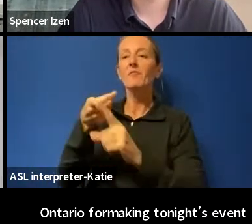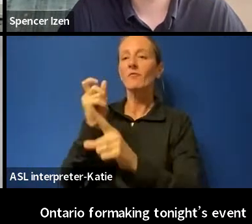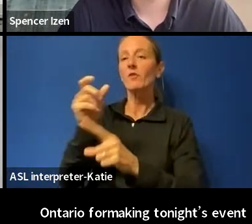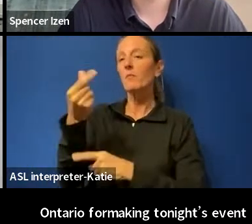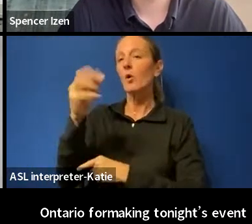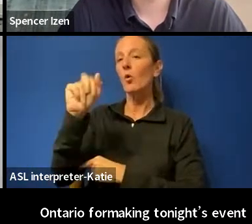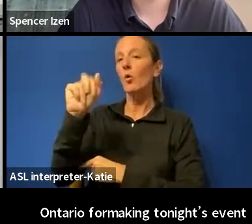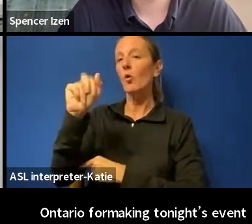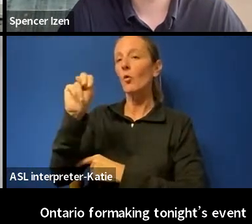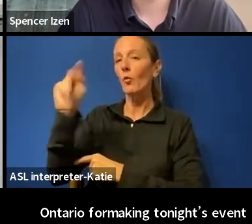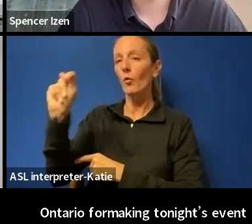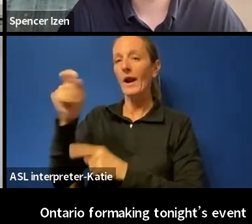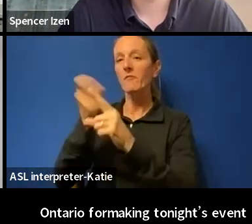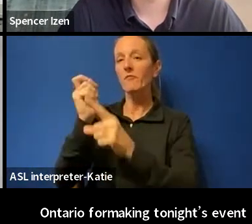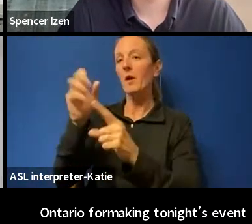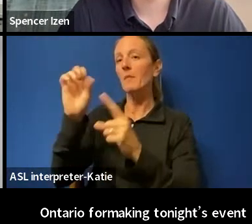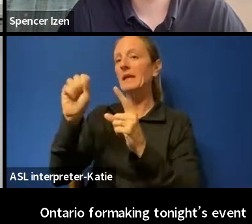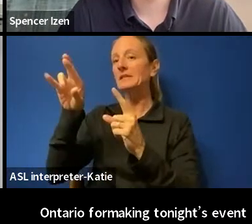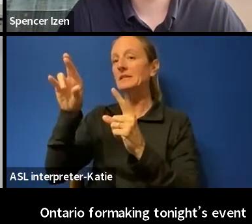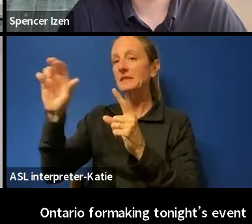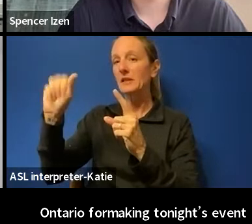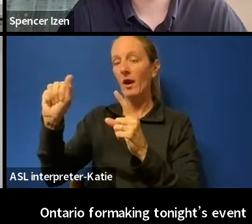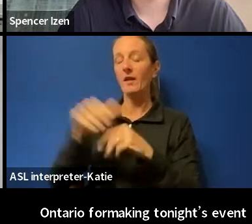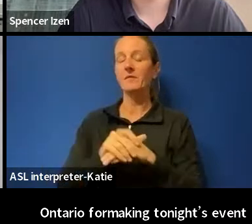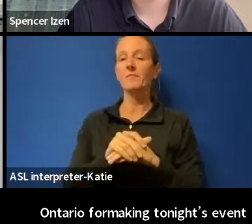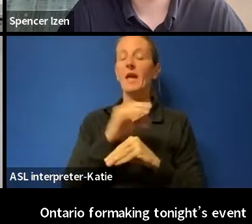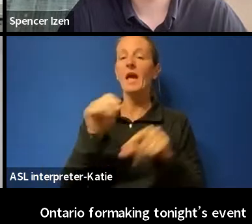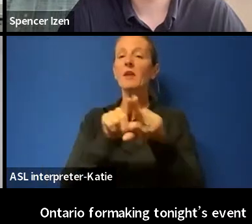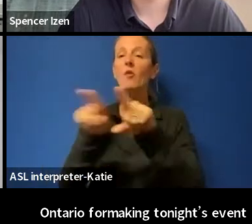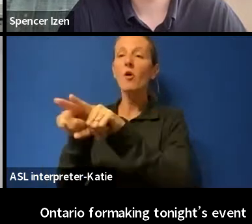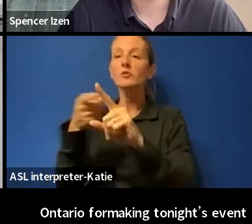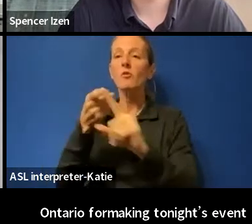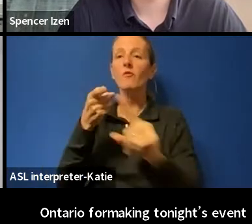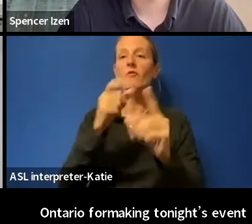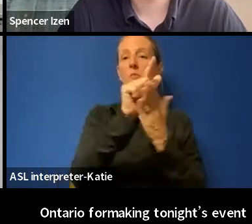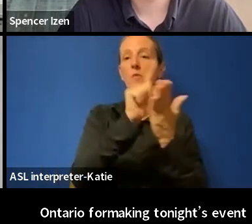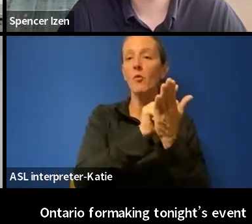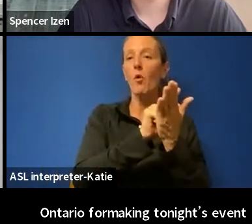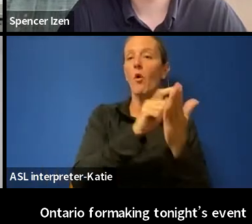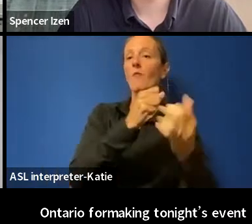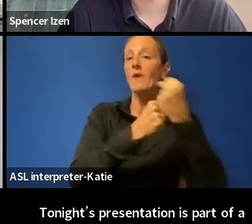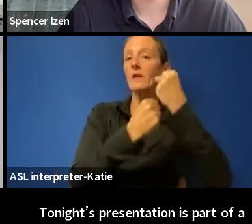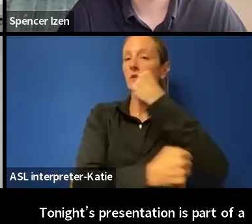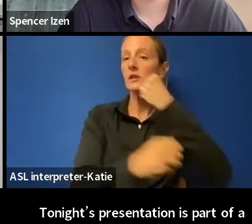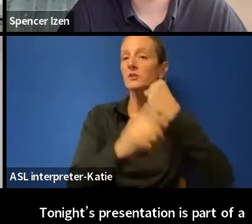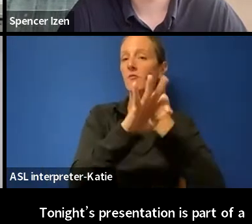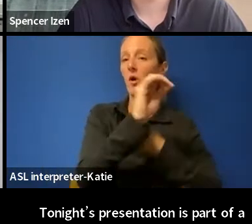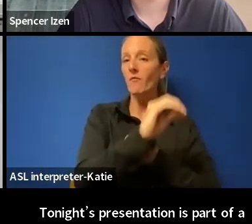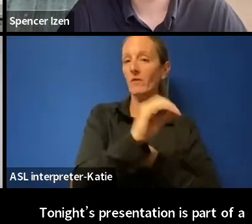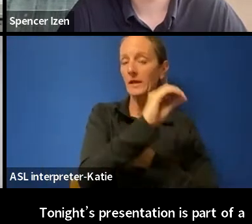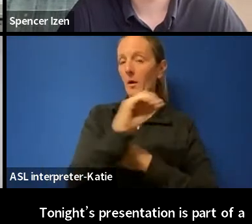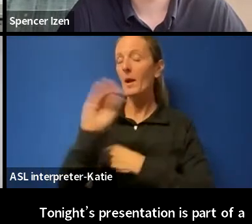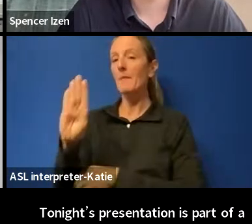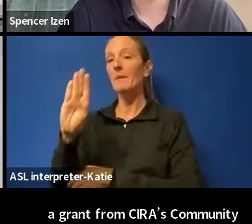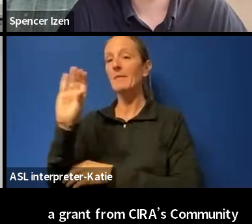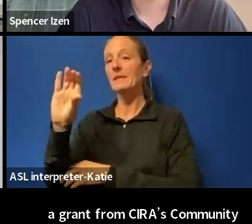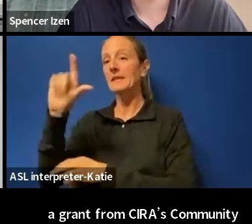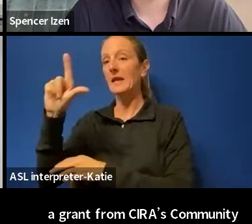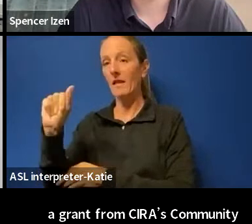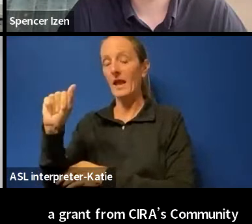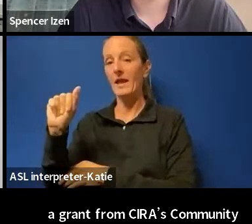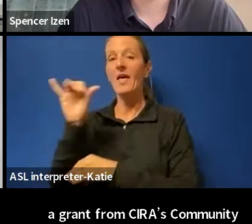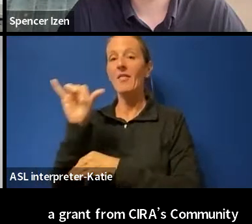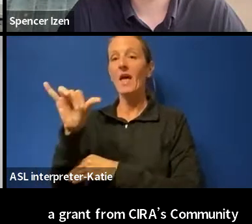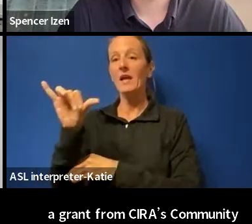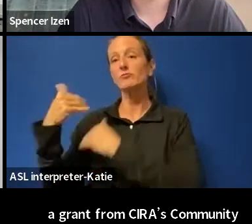Program. While also financially supported in part by the Law Foundation of Ontario, the BCCLA is solely responsible for all